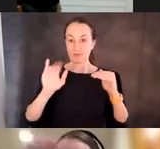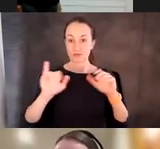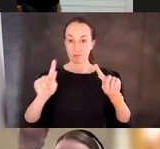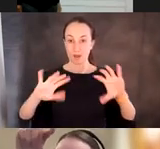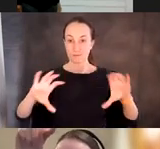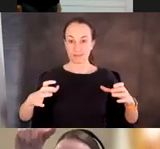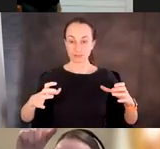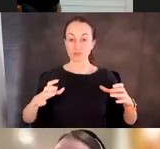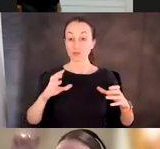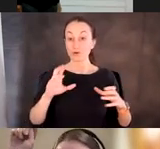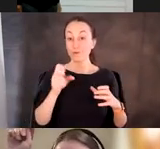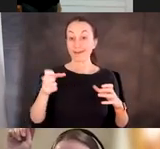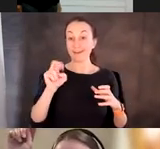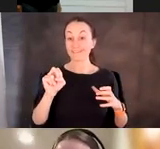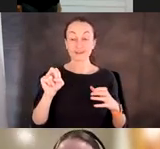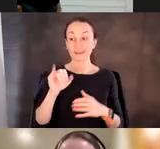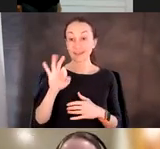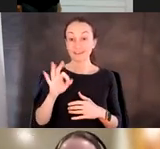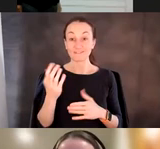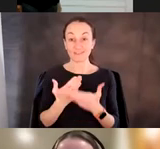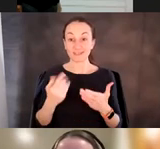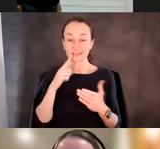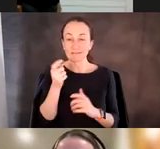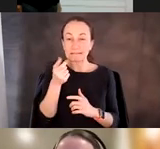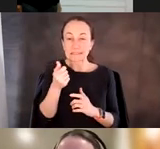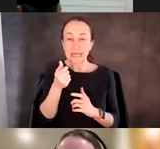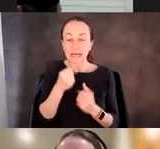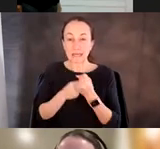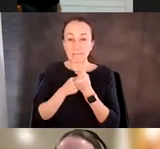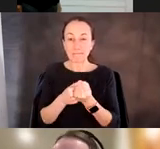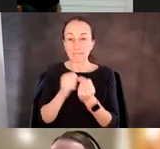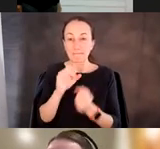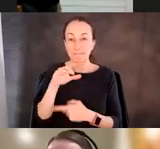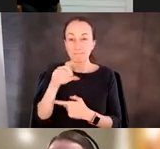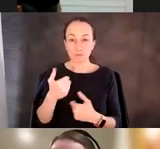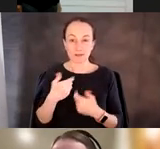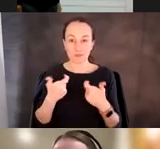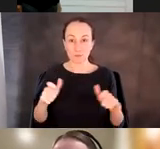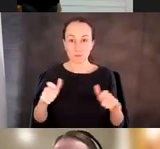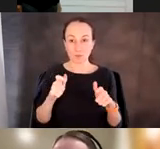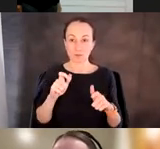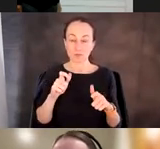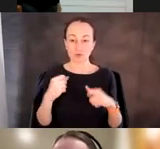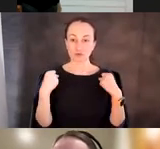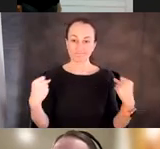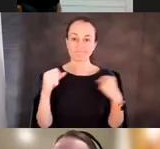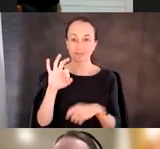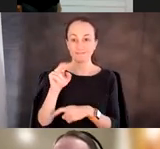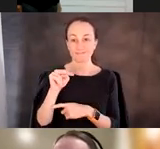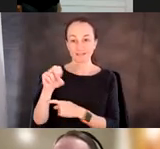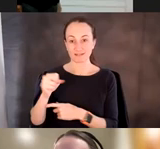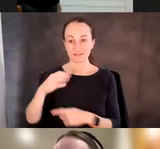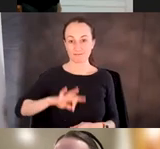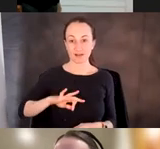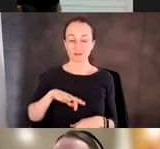that have even a tiny boost get like a big fitness advantage. And so, so that's like another reason, which is like, you can